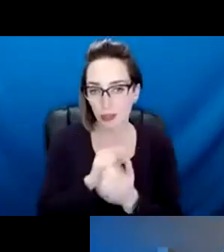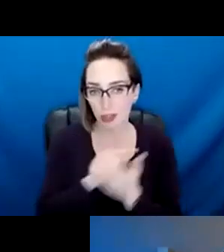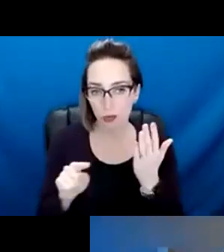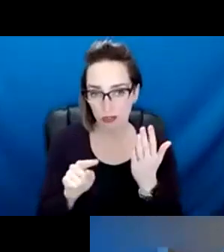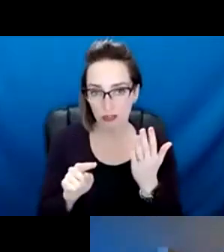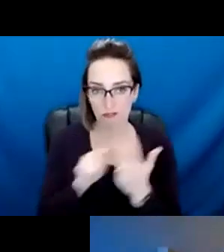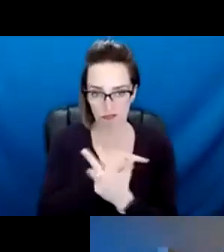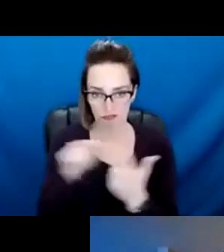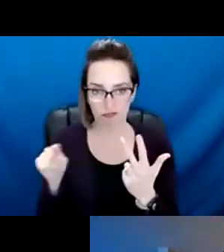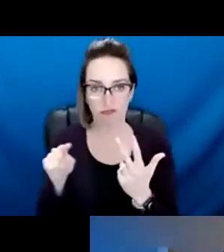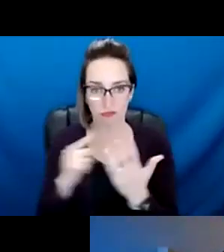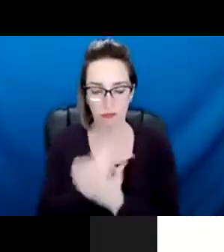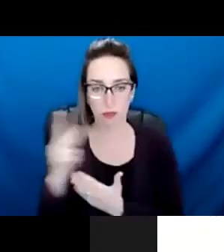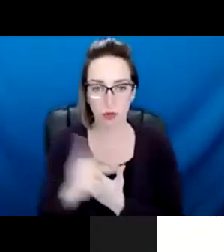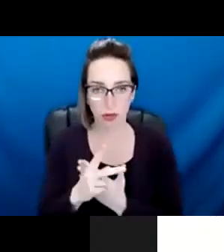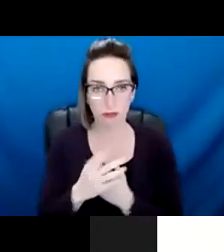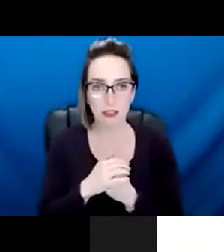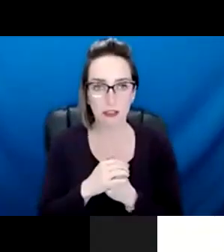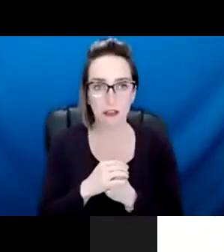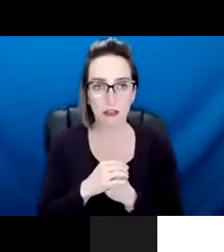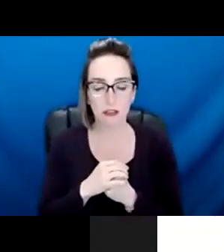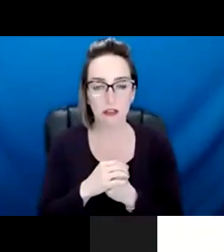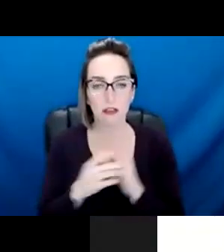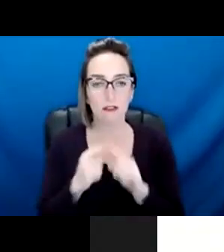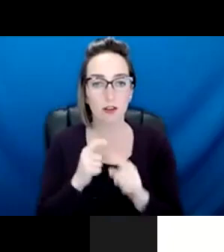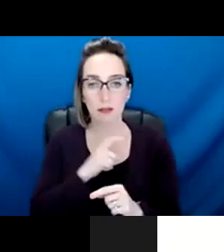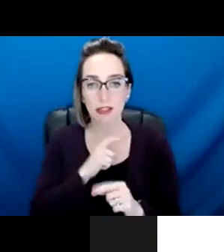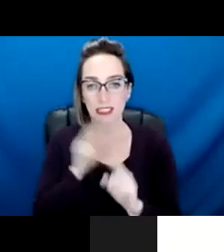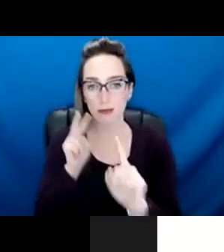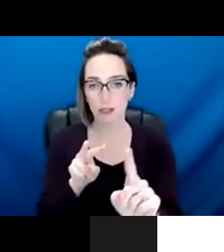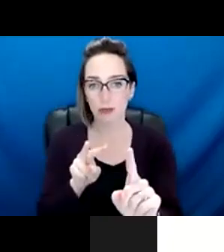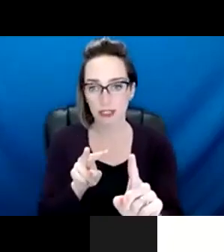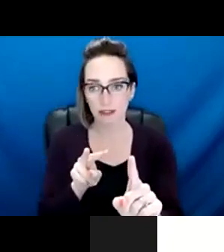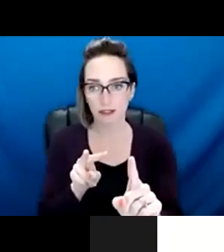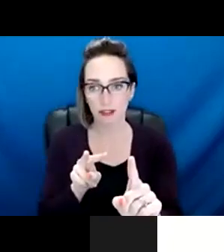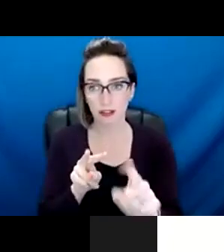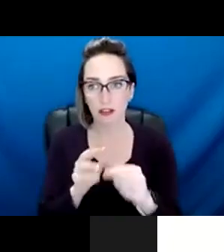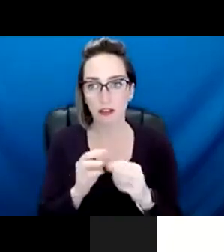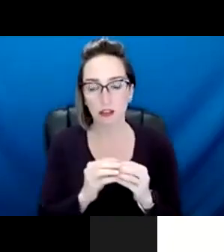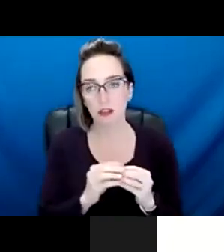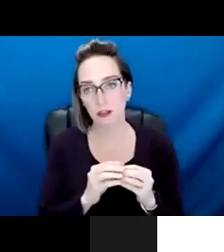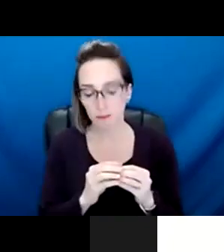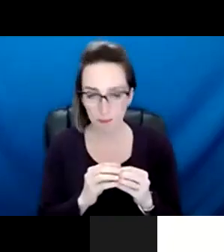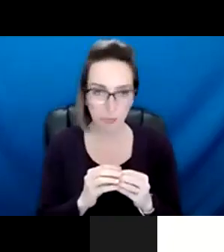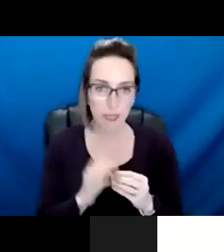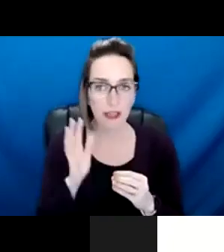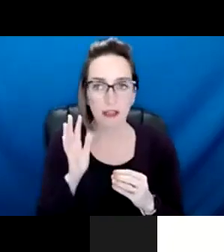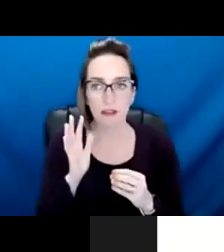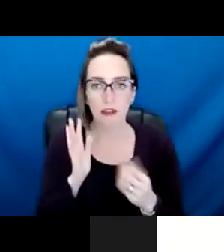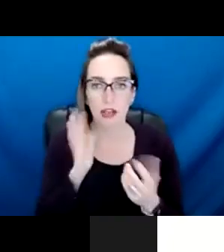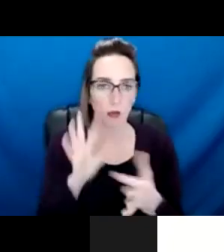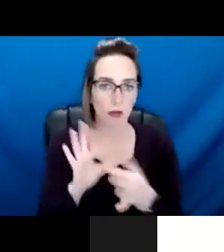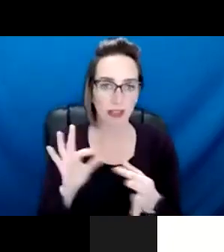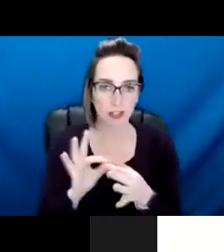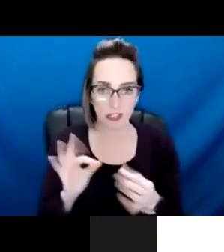Uh, I, guess on the, on the more, a little bit more on a police side, I would, I would, uh, talk about some of the, um, different ways we're going about